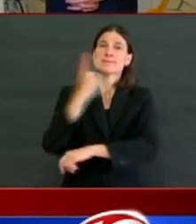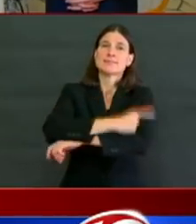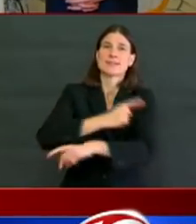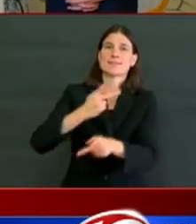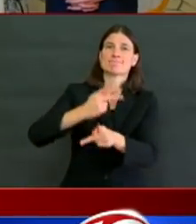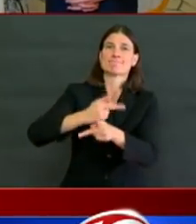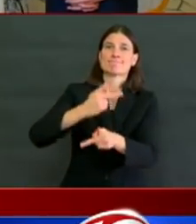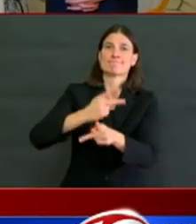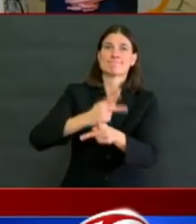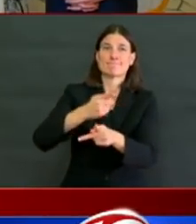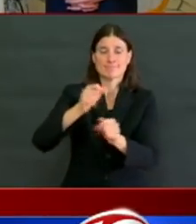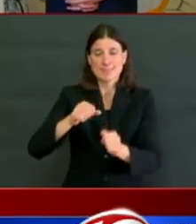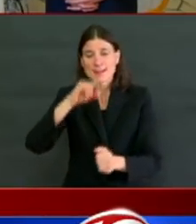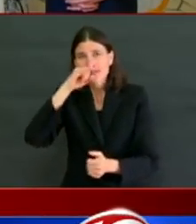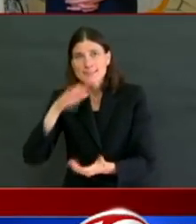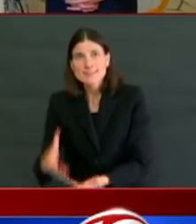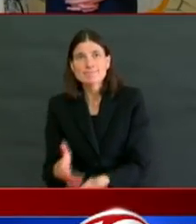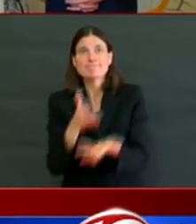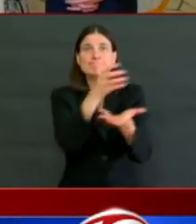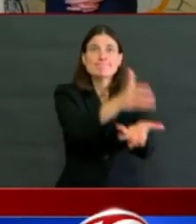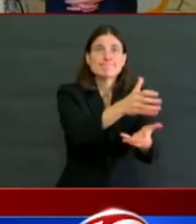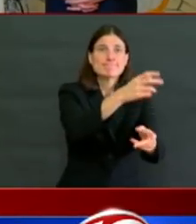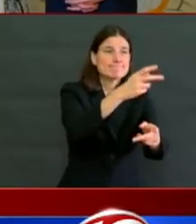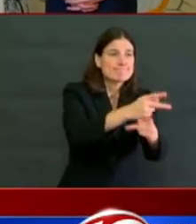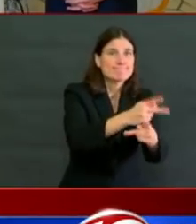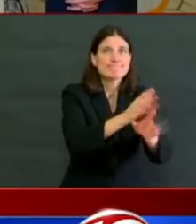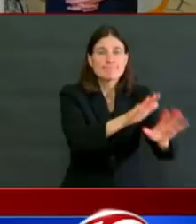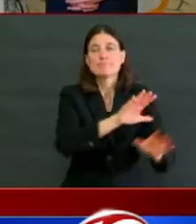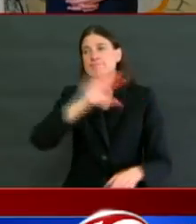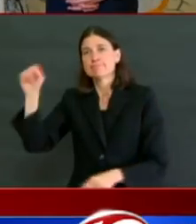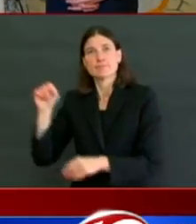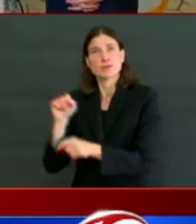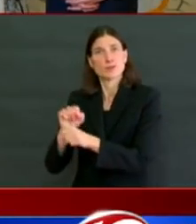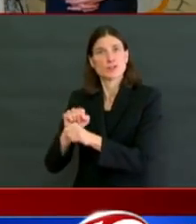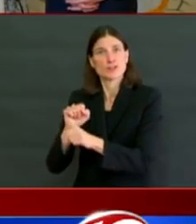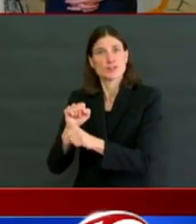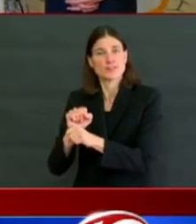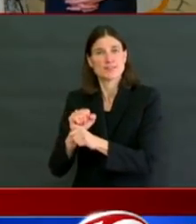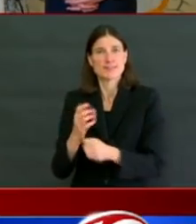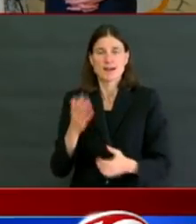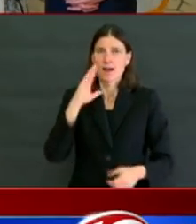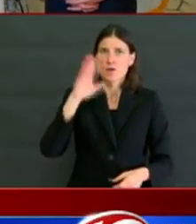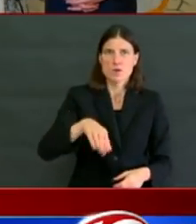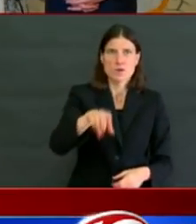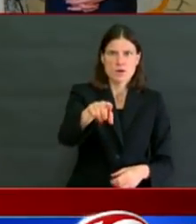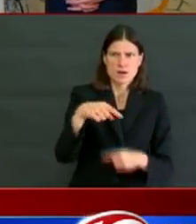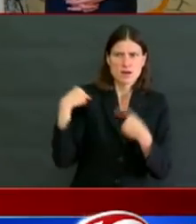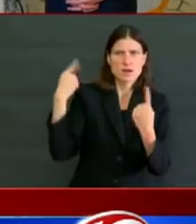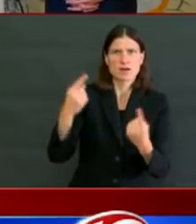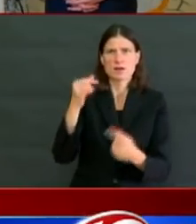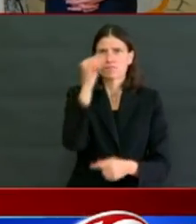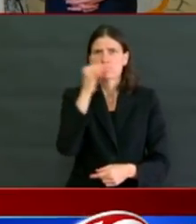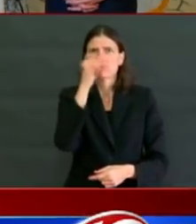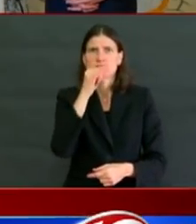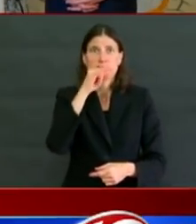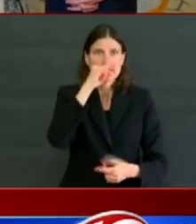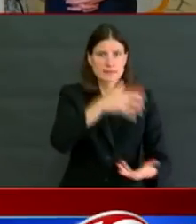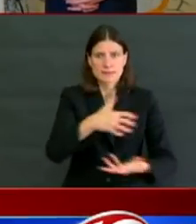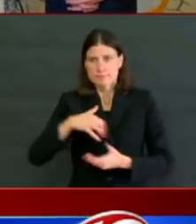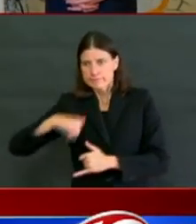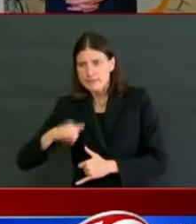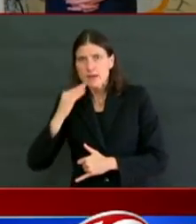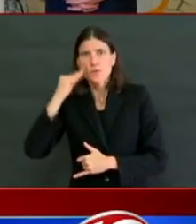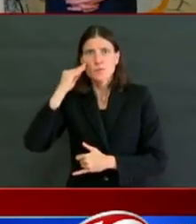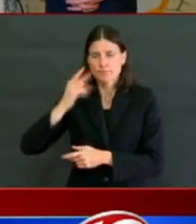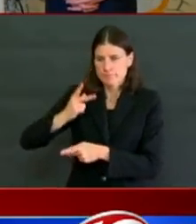incredibly hard to be working at home, your kids at home with distance learning, and no child care. For